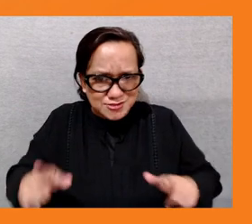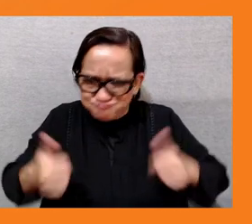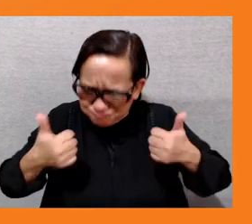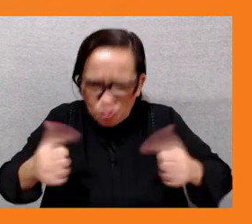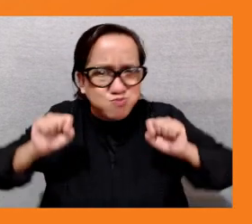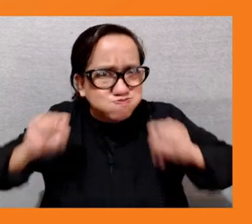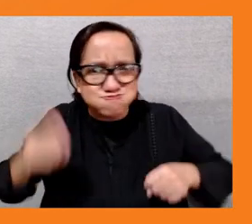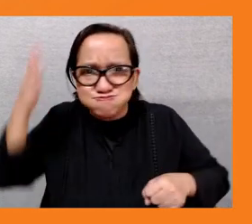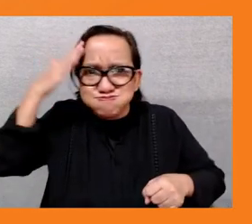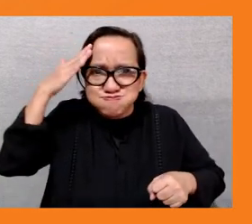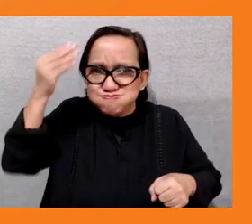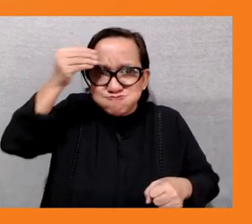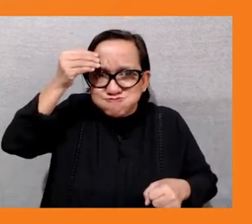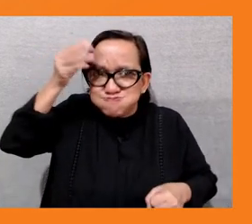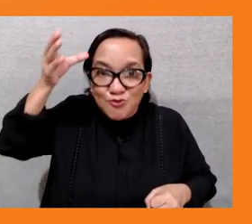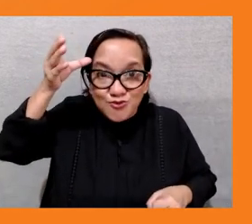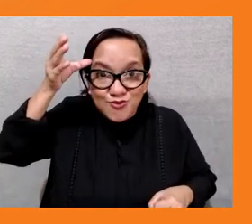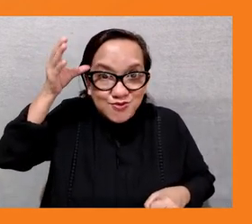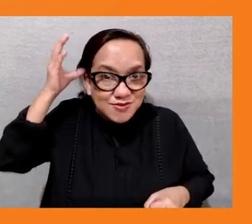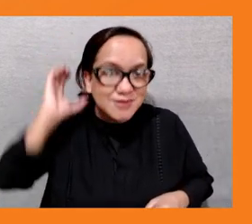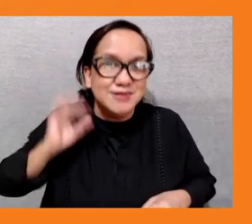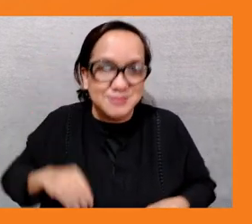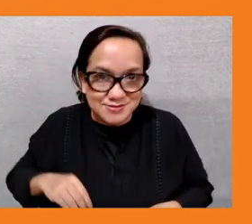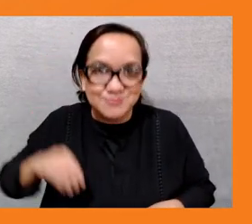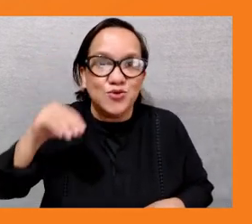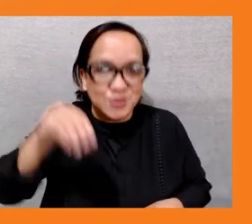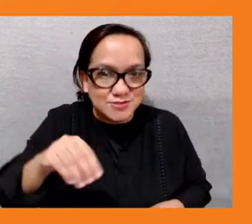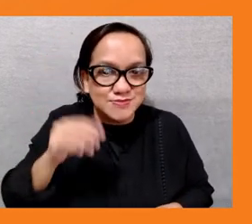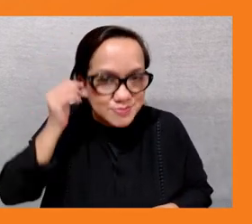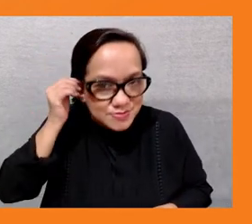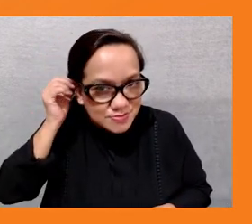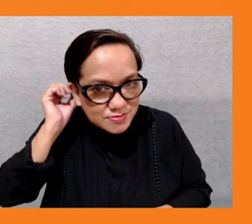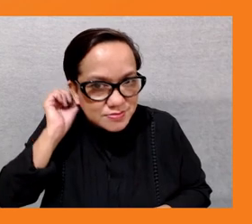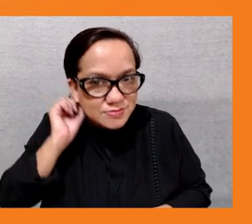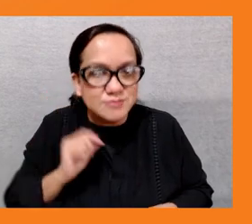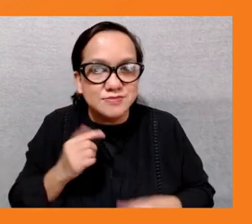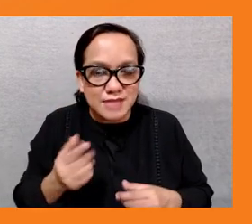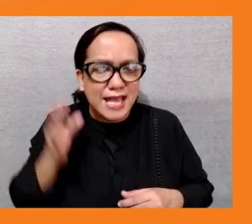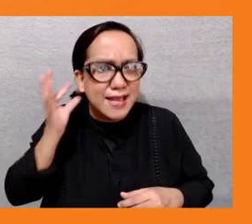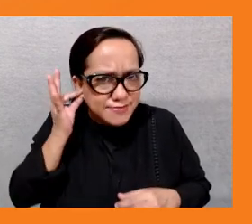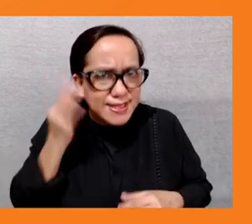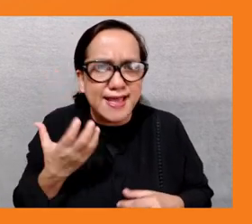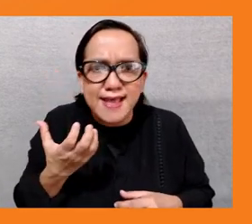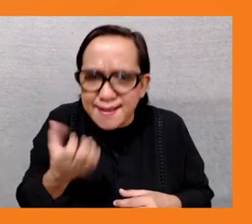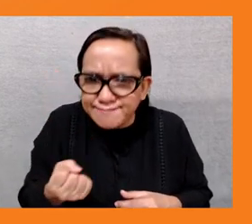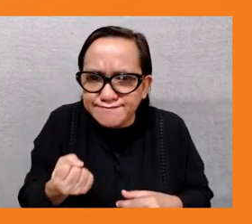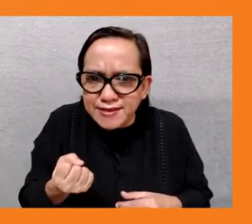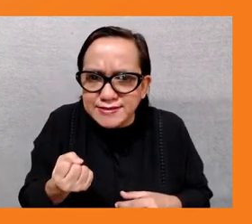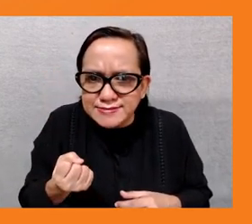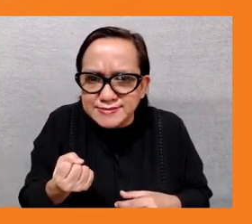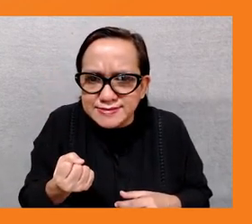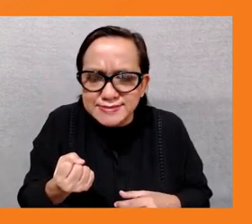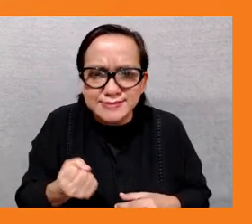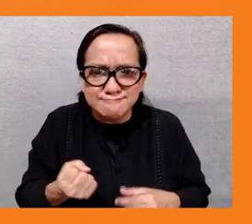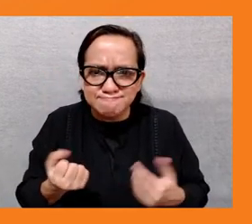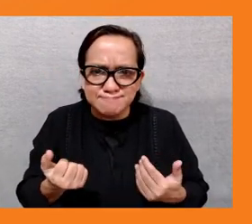international does recognize that girls and women in timor-lessed are disproportionately affected by the impacts of climate change which